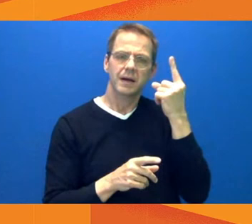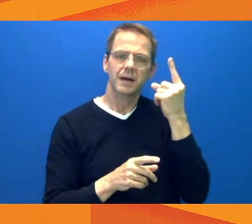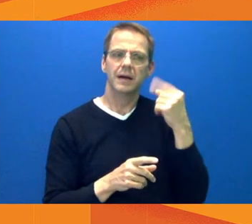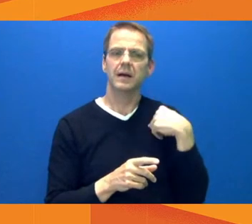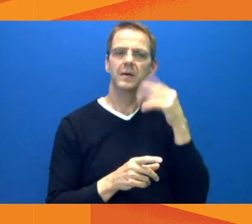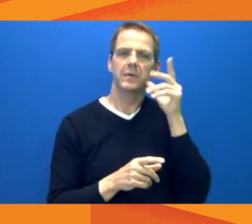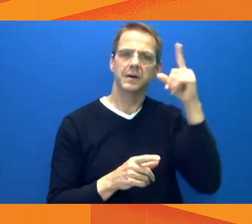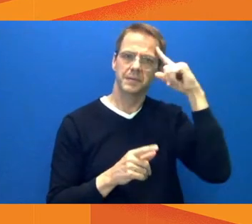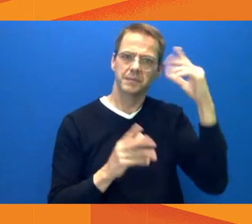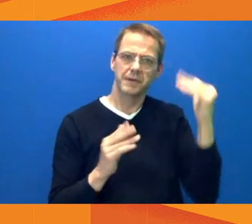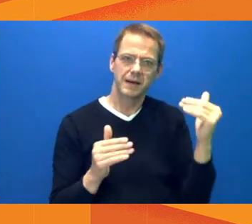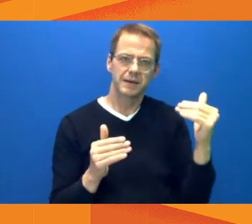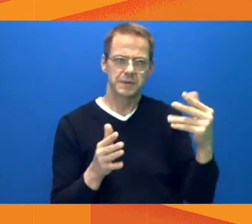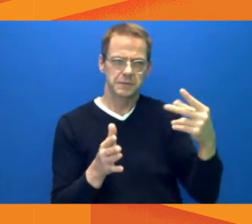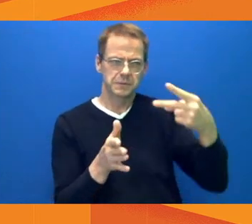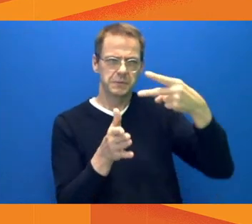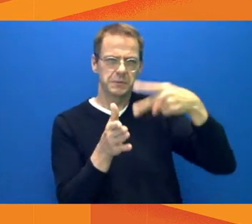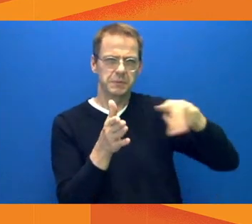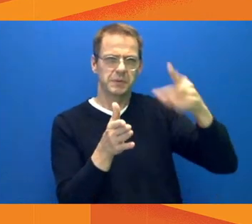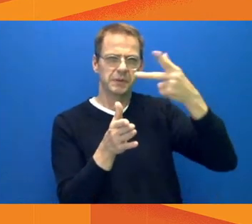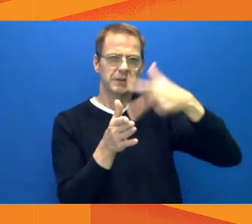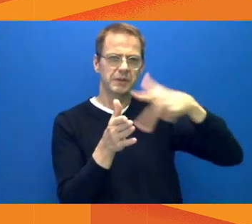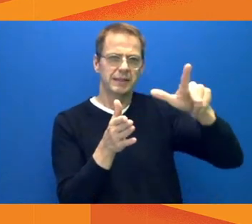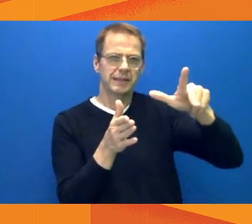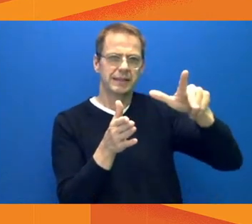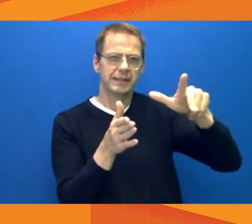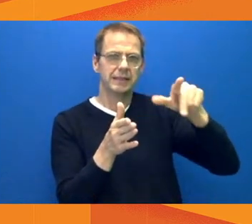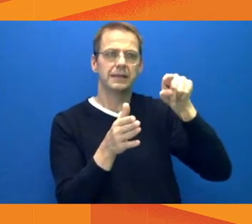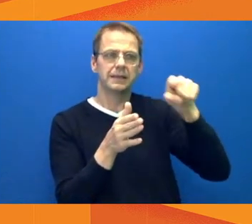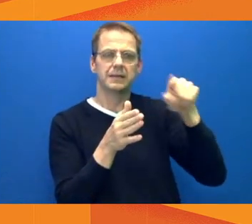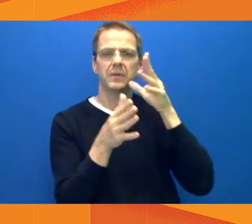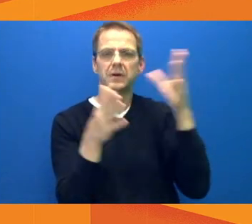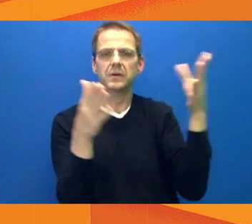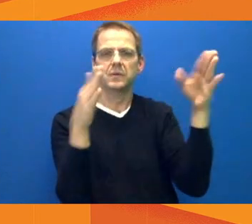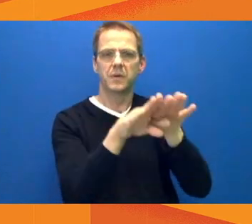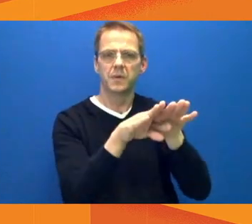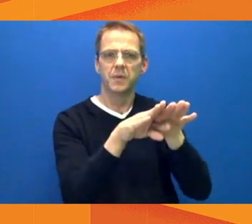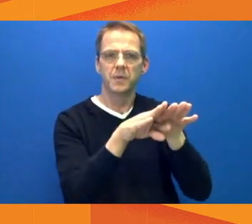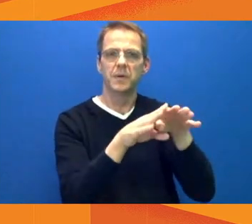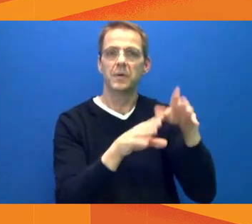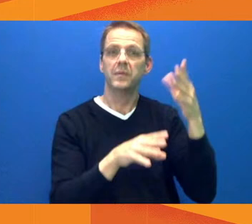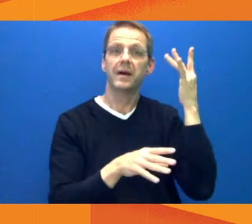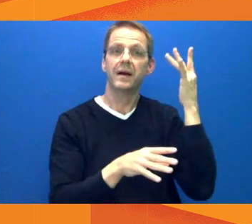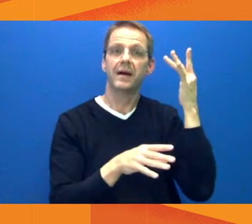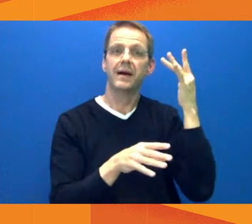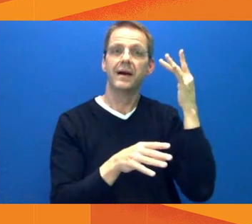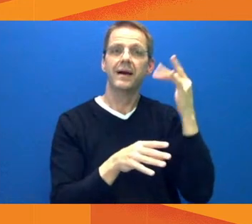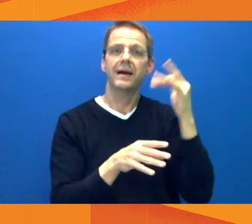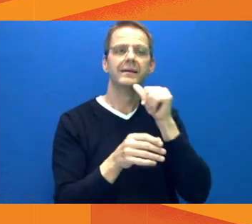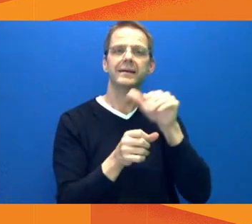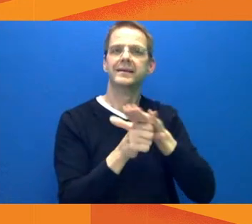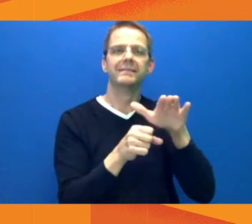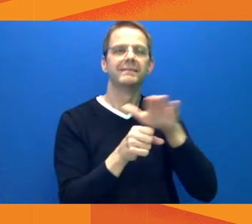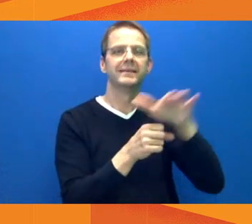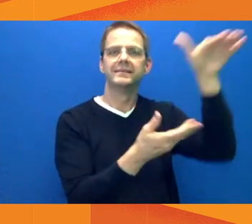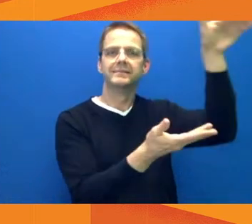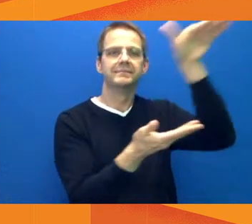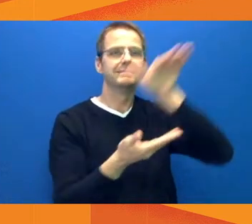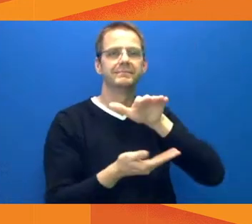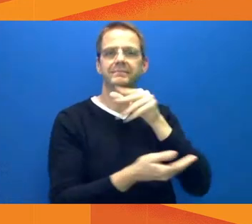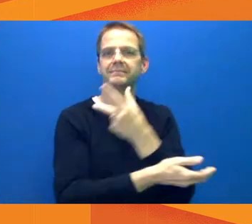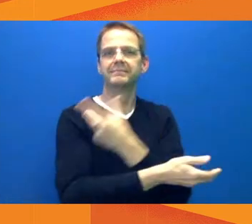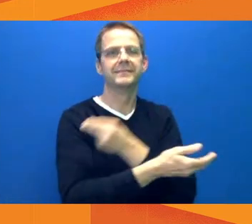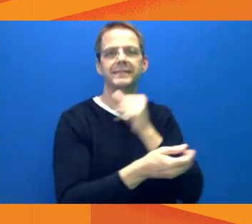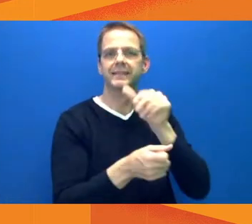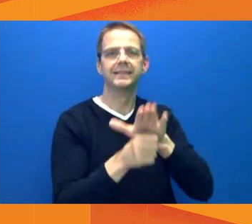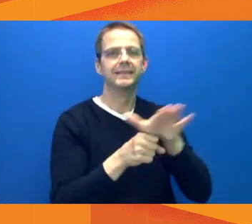It's all based on supply. And I can guarantee that if the supply is here, we will use it at the Expo Centre. But if there's no